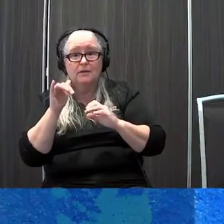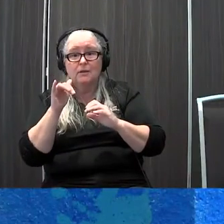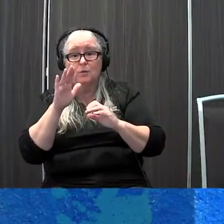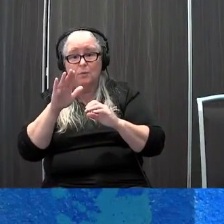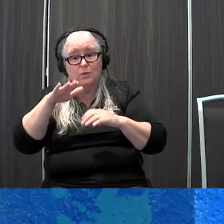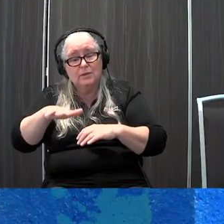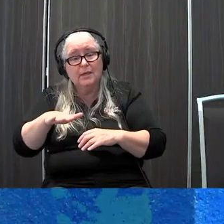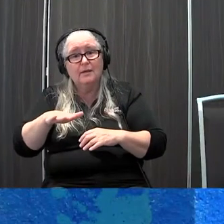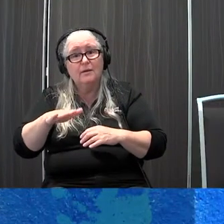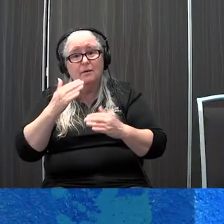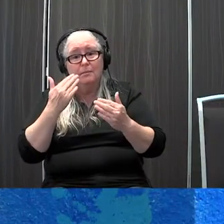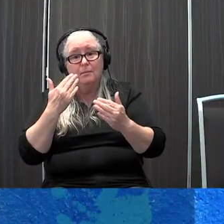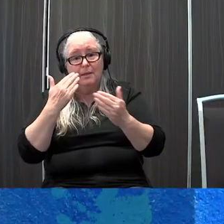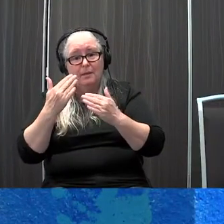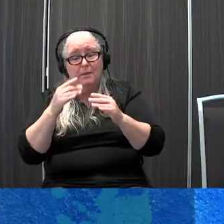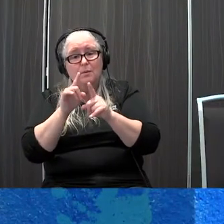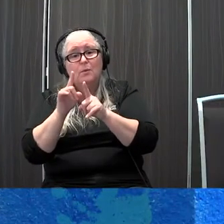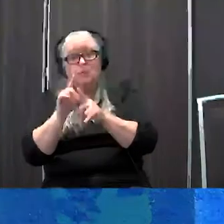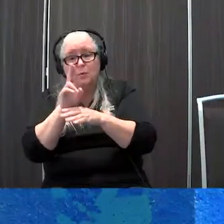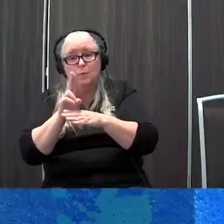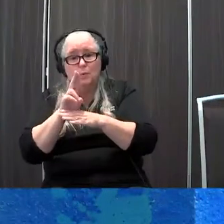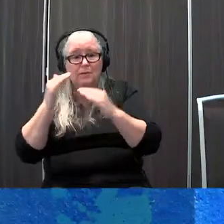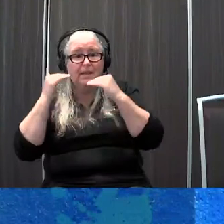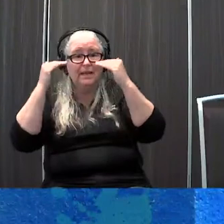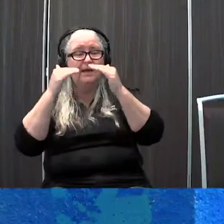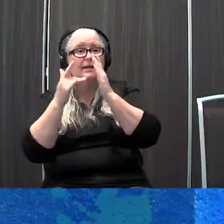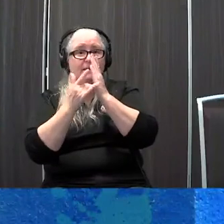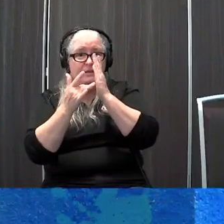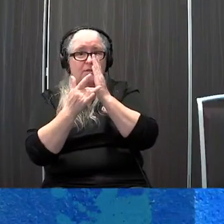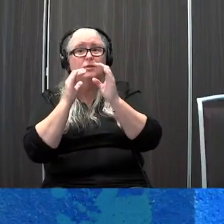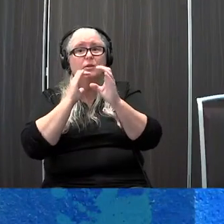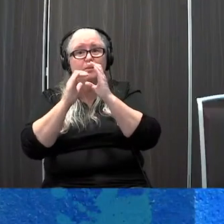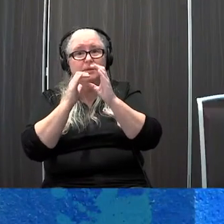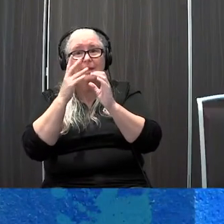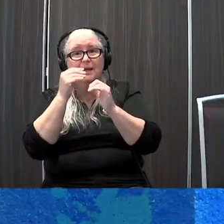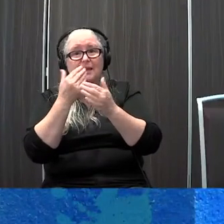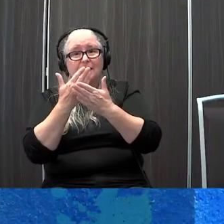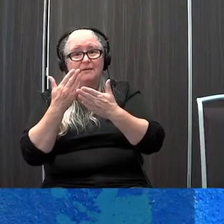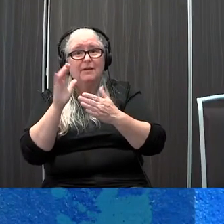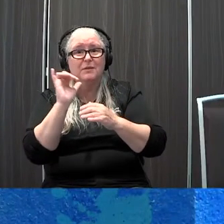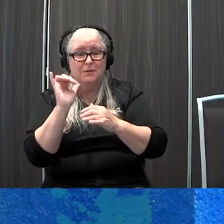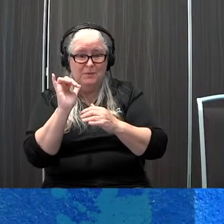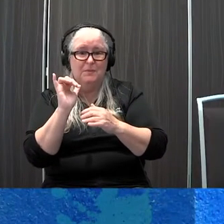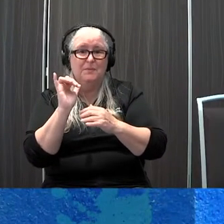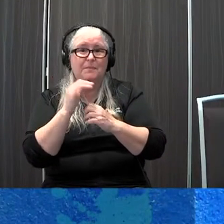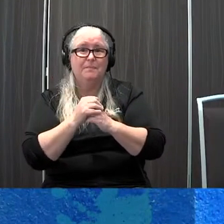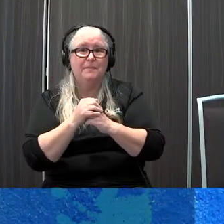in the scenario that your child might also be utilizing a higher technology communication device as well so